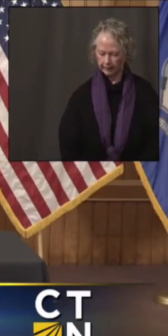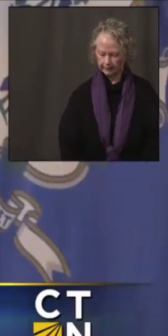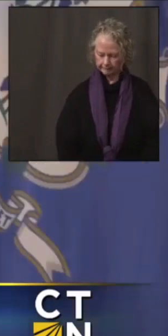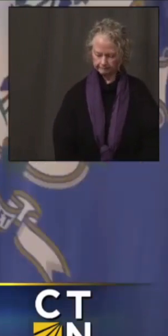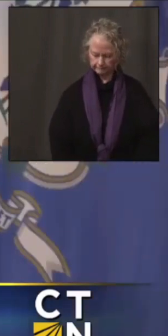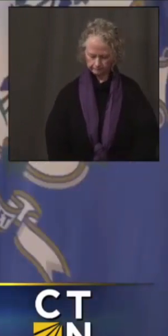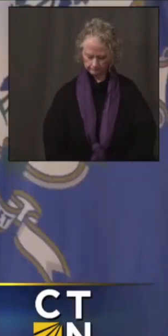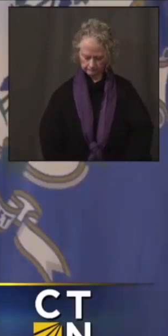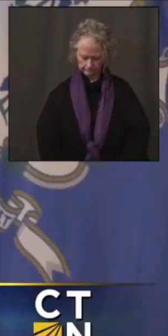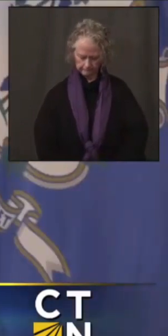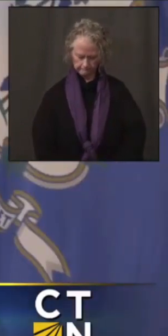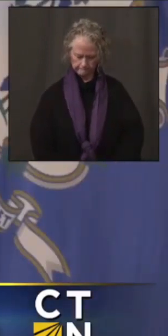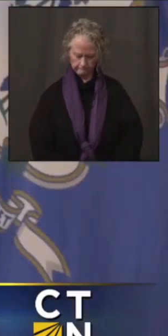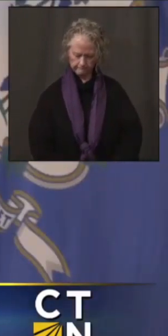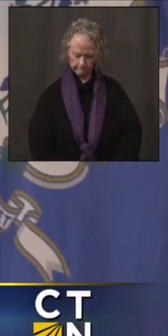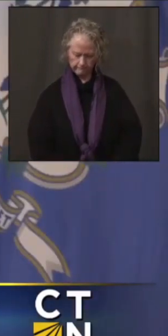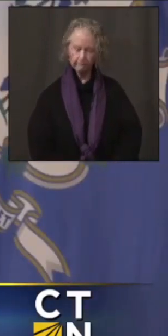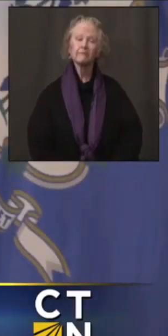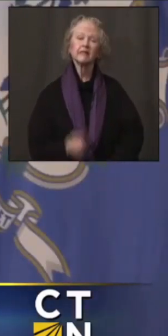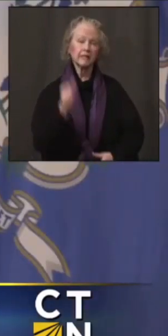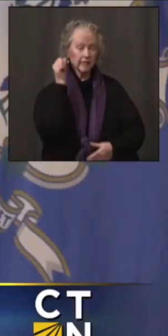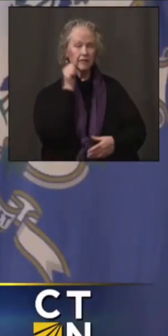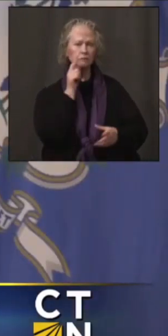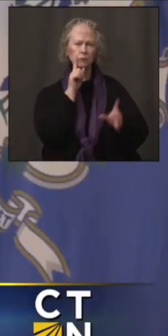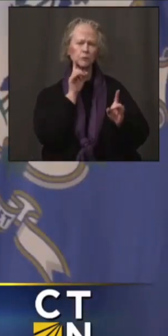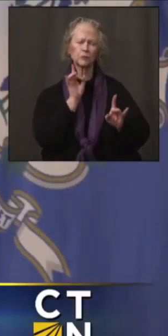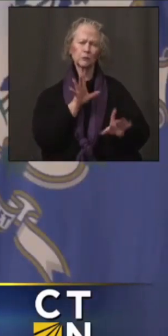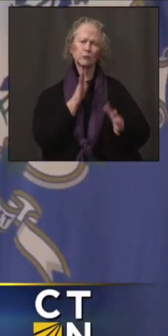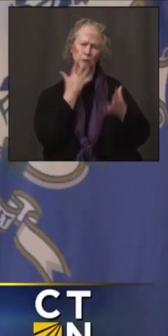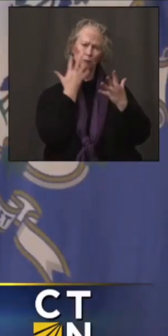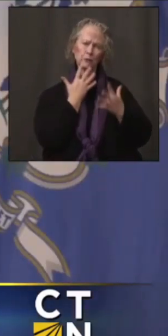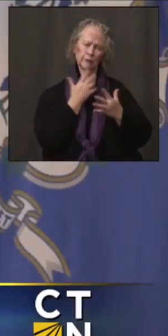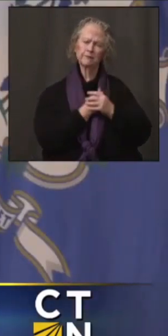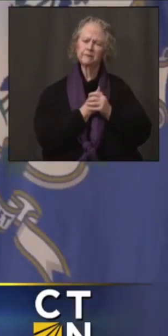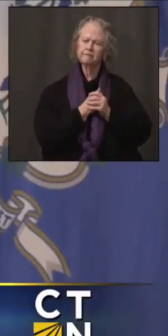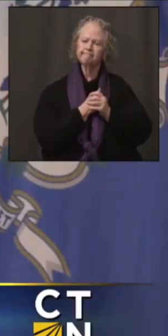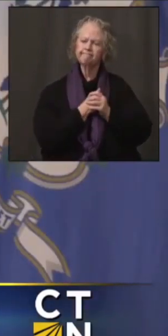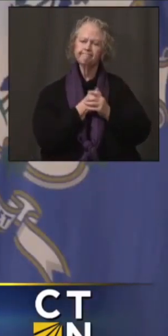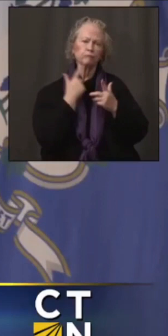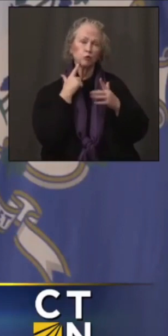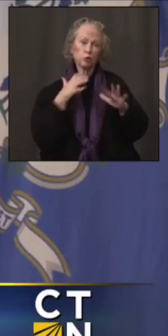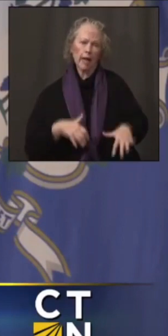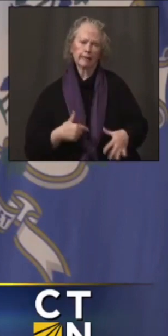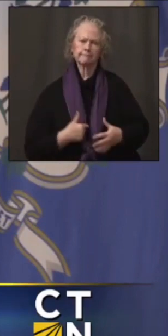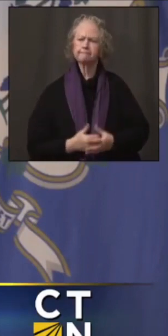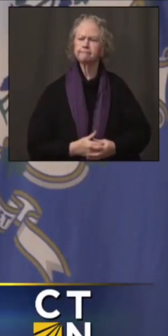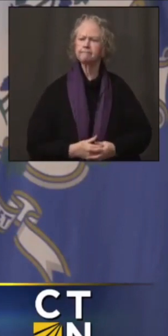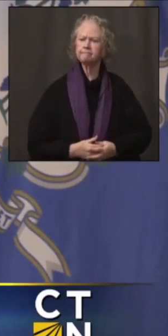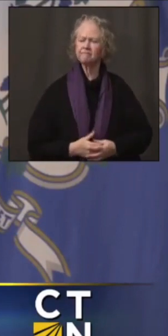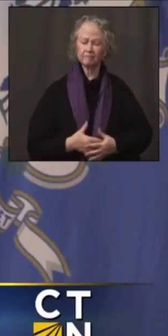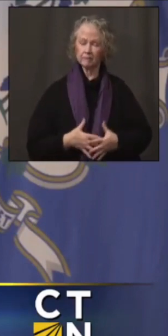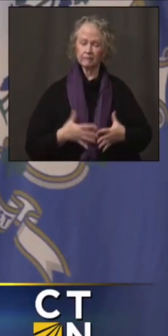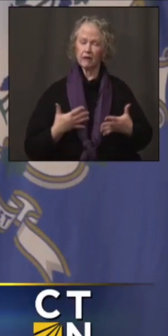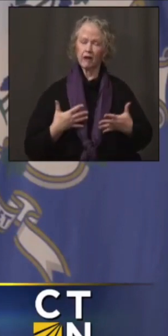Yesterday was – it was tragic. I was shocked. I was appalled